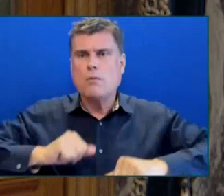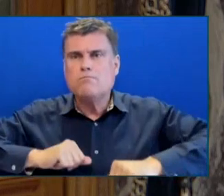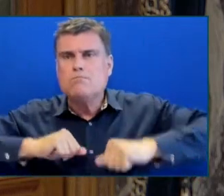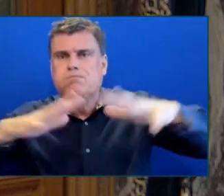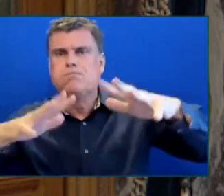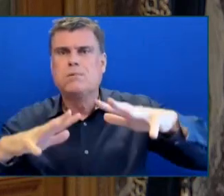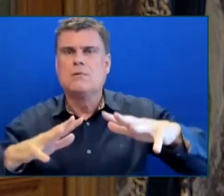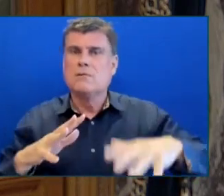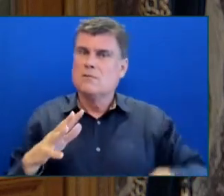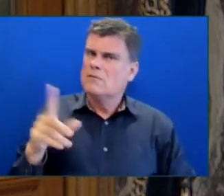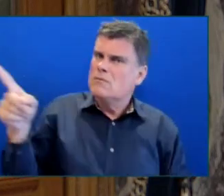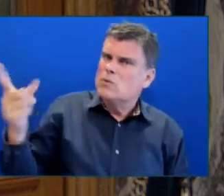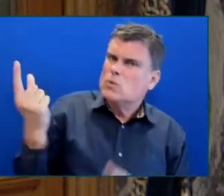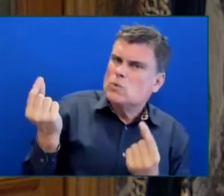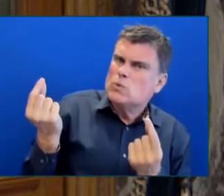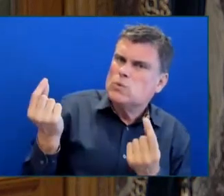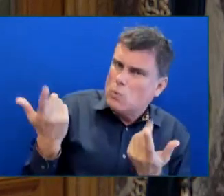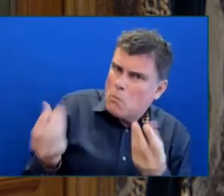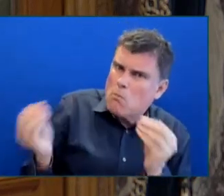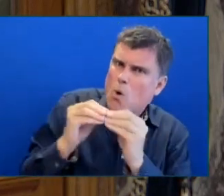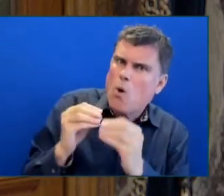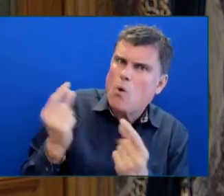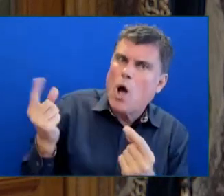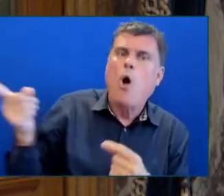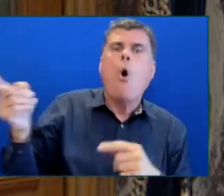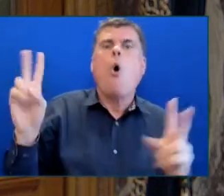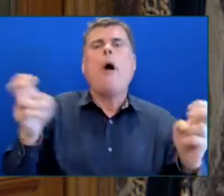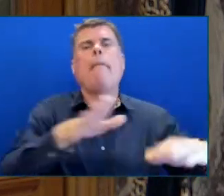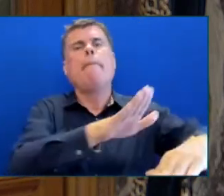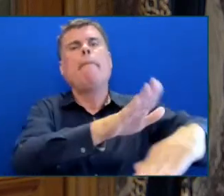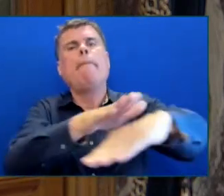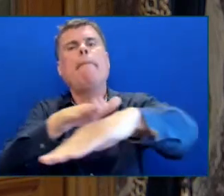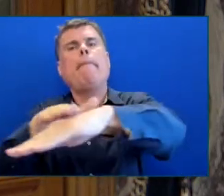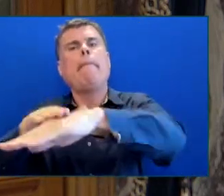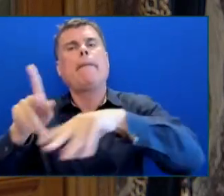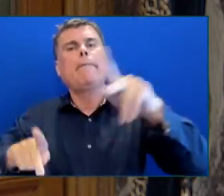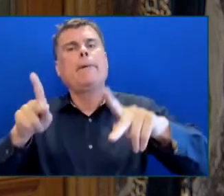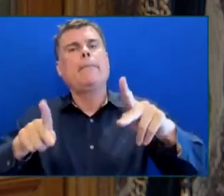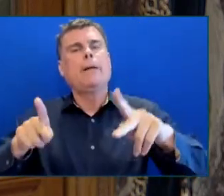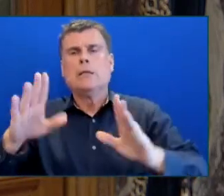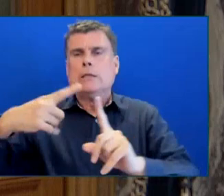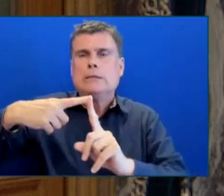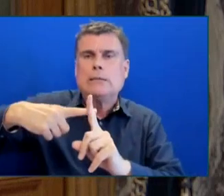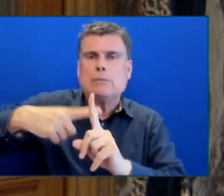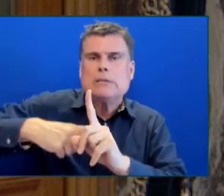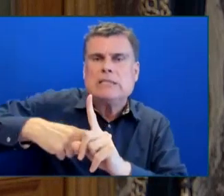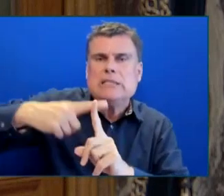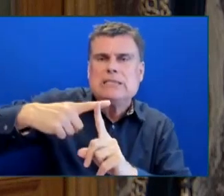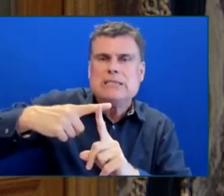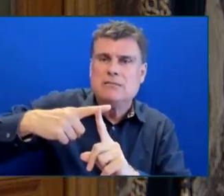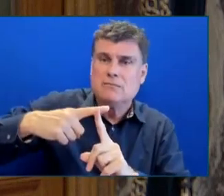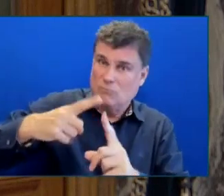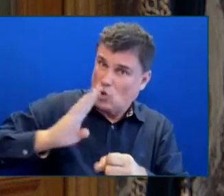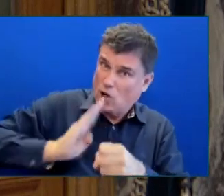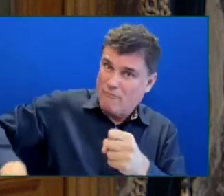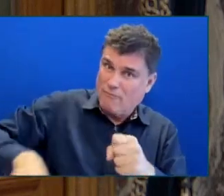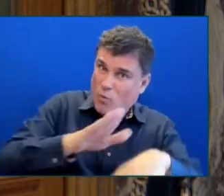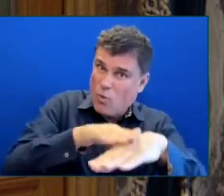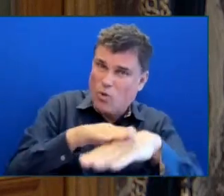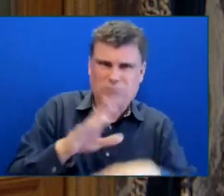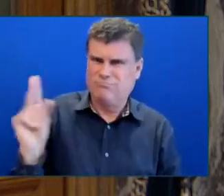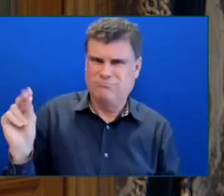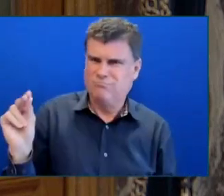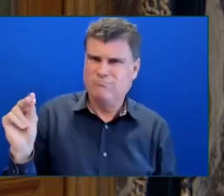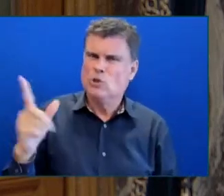have nowhere to go. It's this government's job to protect the lives and, in particular, as the Minister says, support